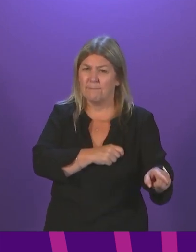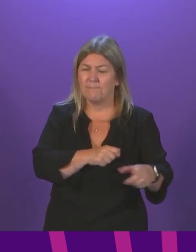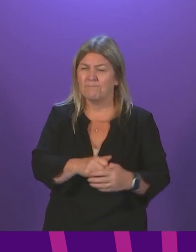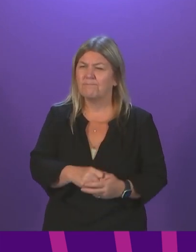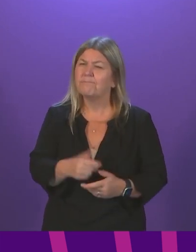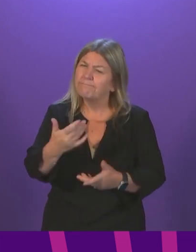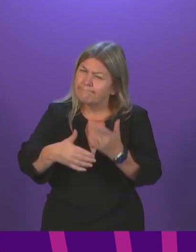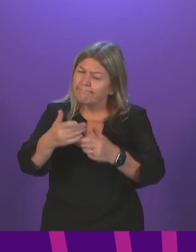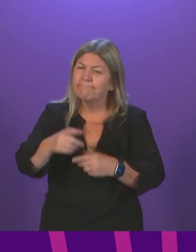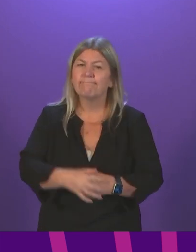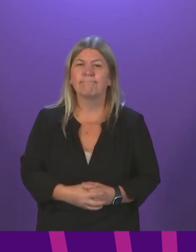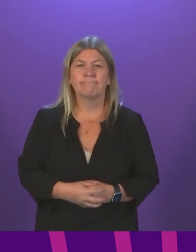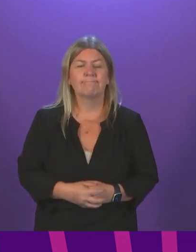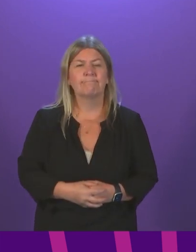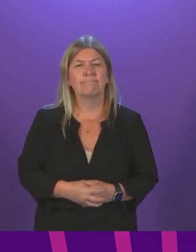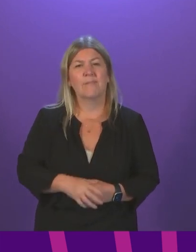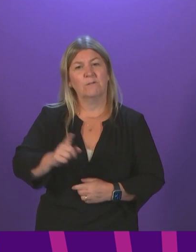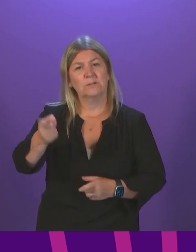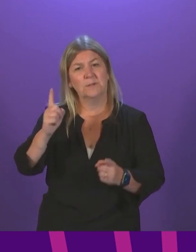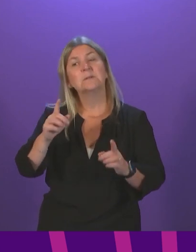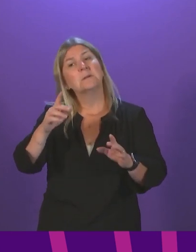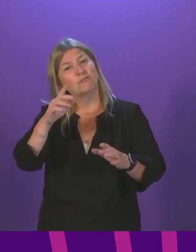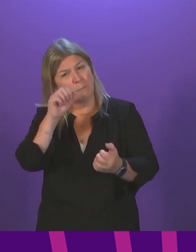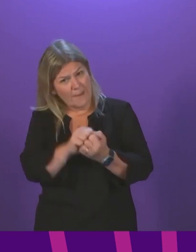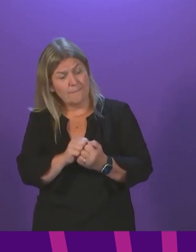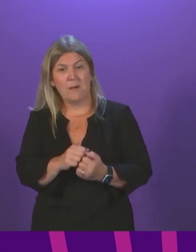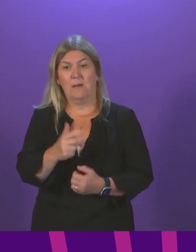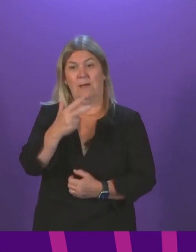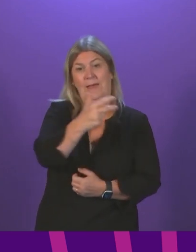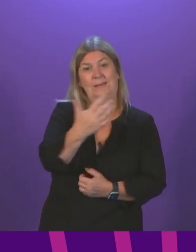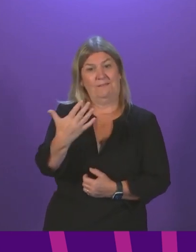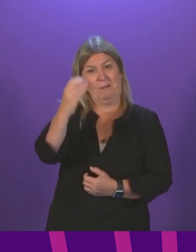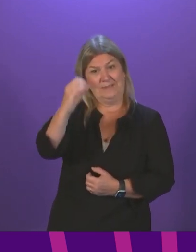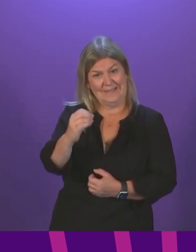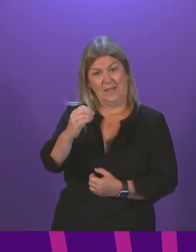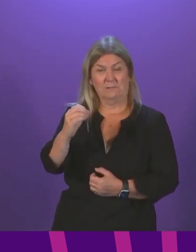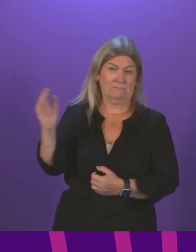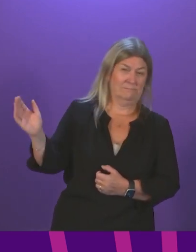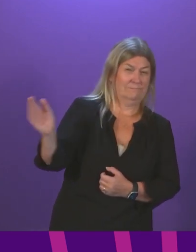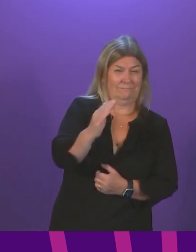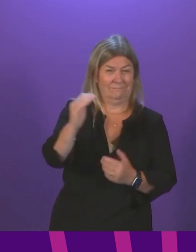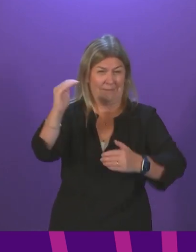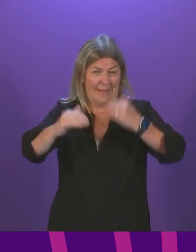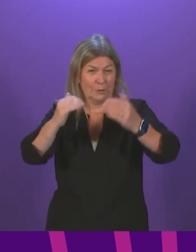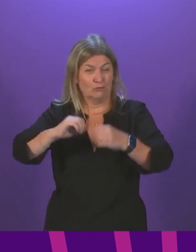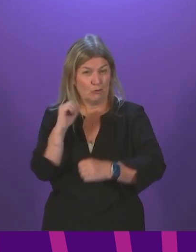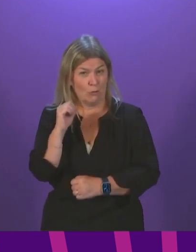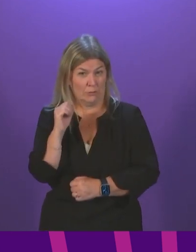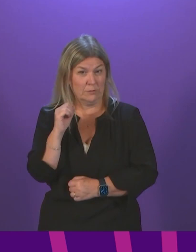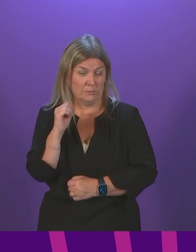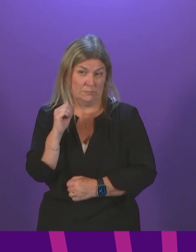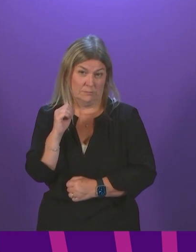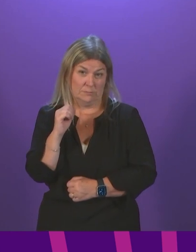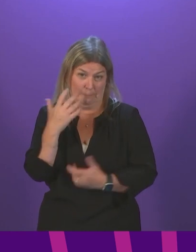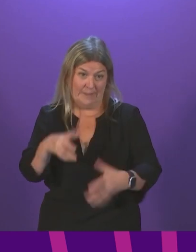the adult population are now fully vaccinated. That number is increasing on a daily basis. In Scotland, was